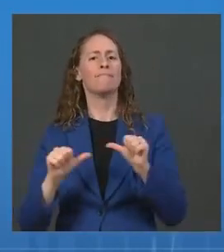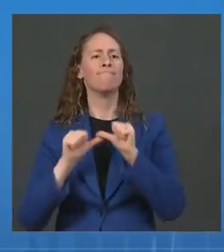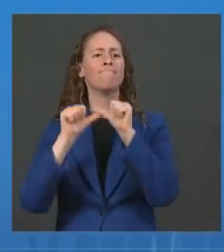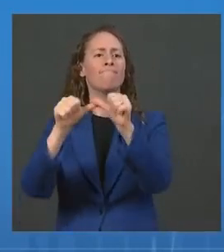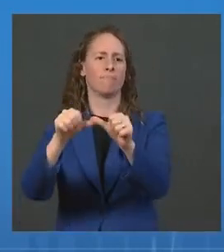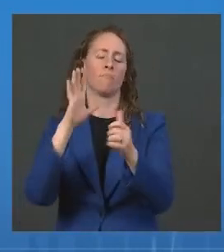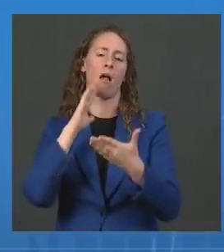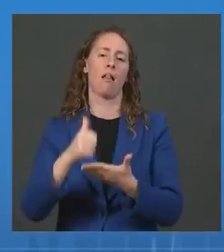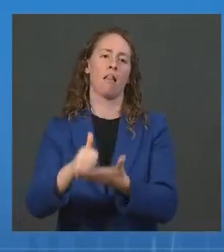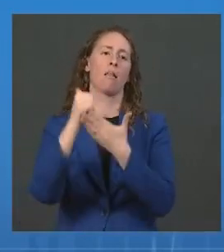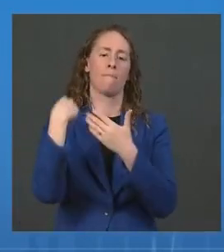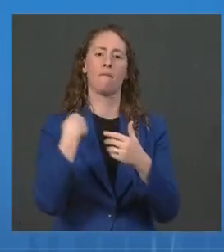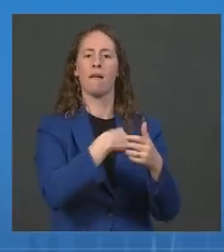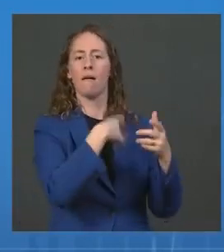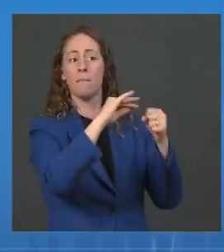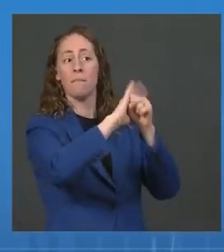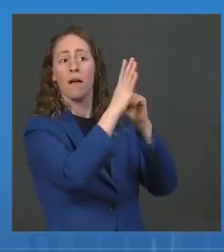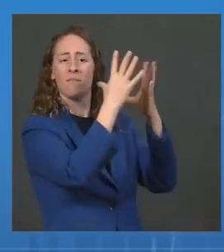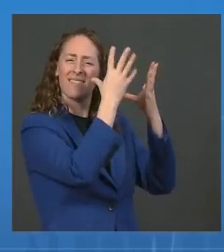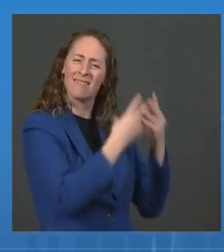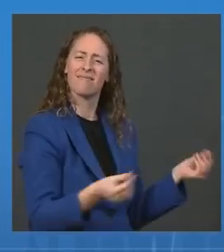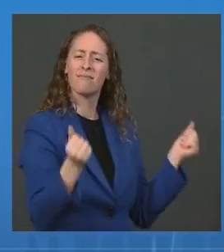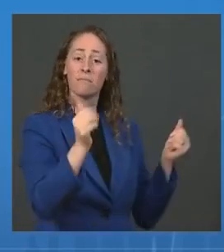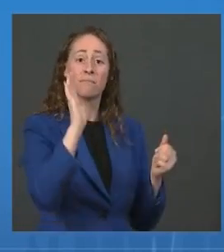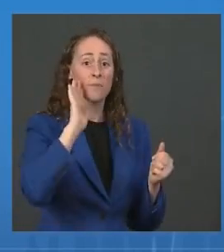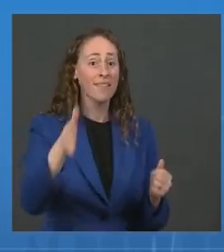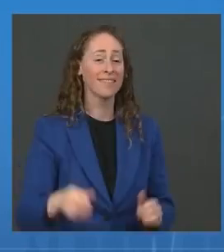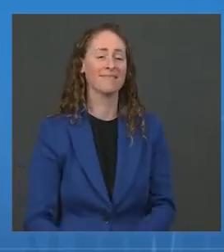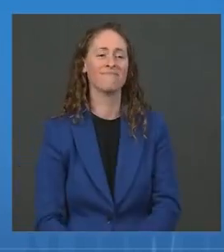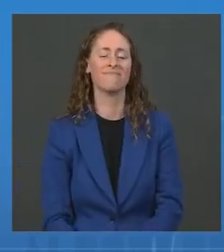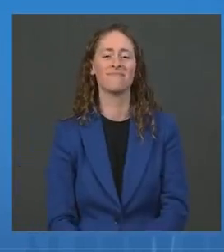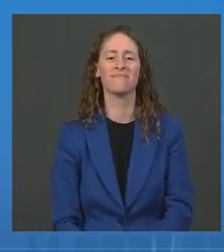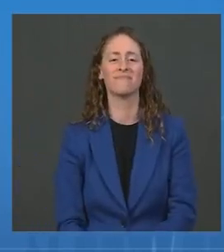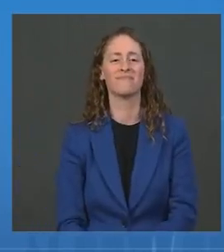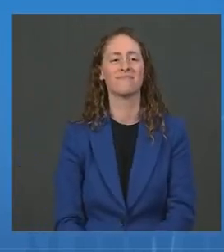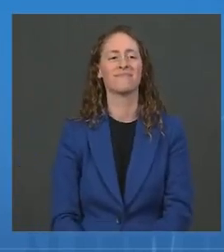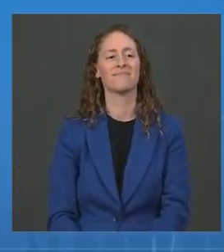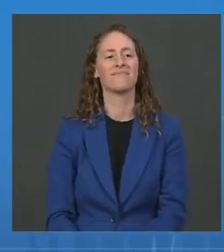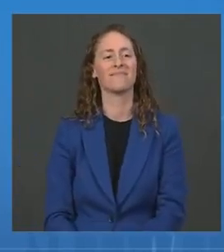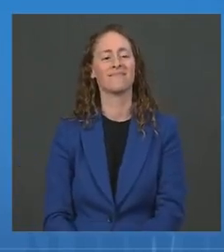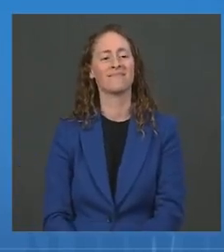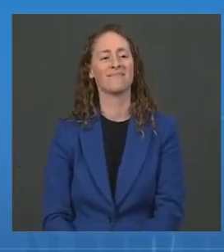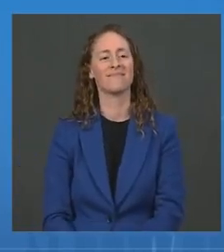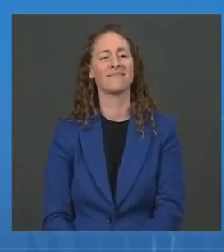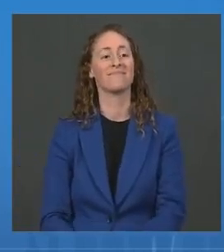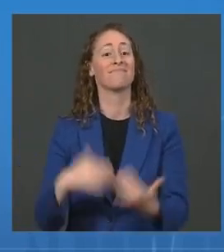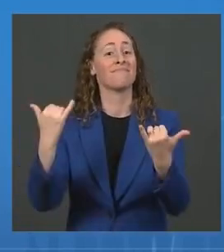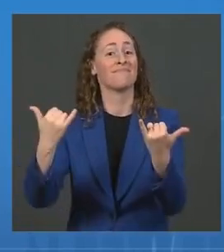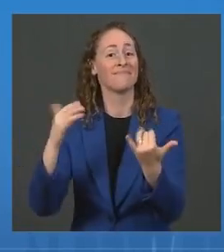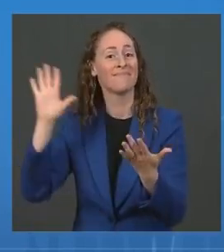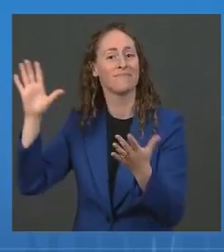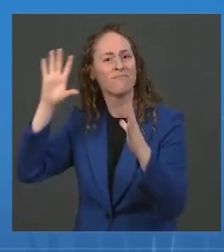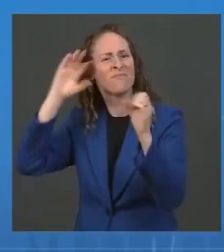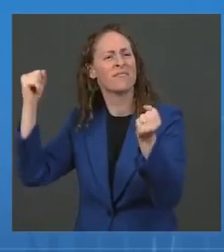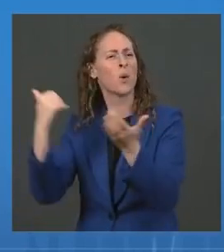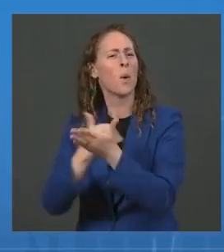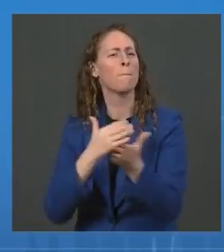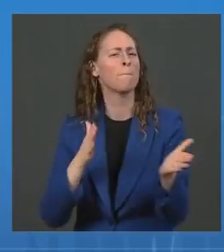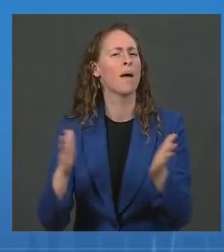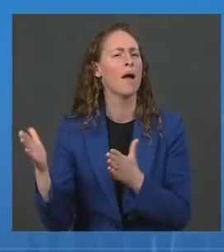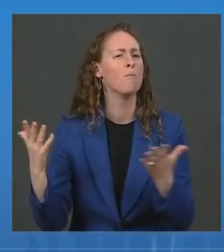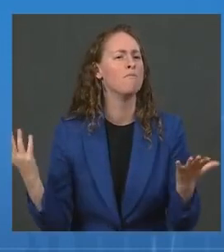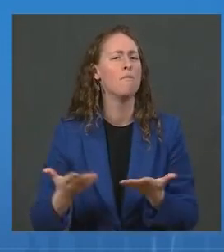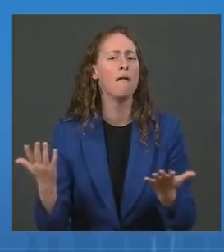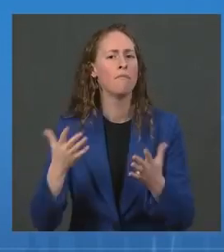In addition to vaccinations, the President's plan calls for more testing. Testing allows us to quickly detect cases and prevent